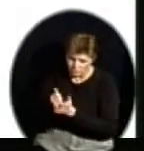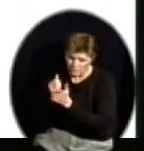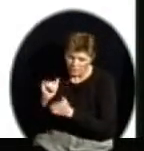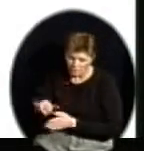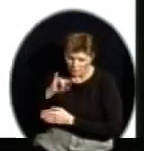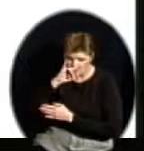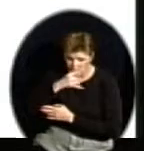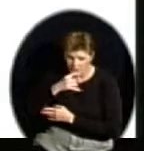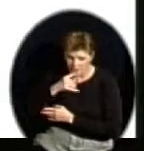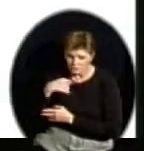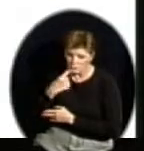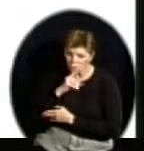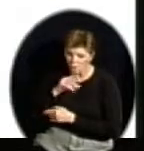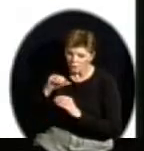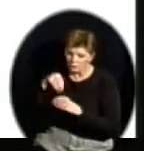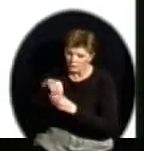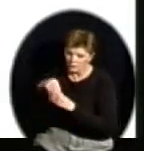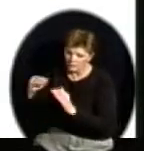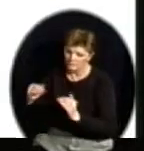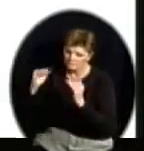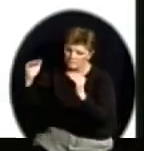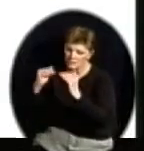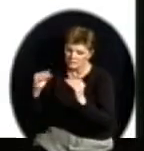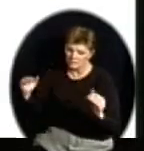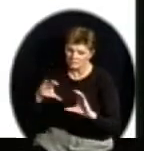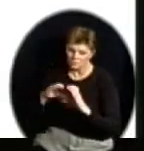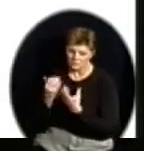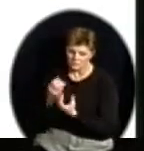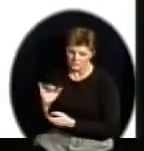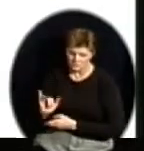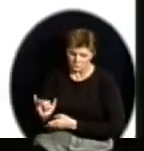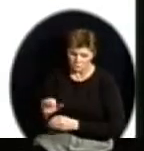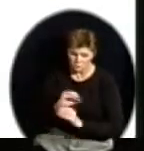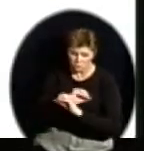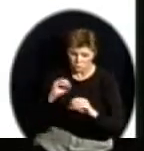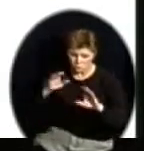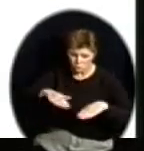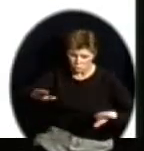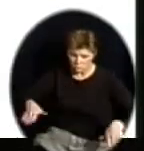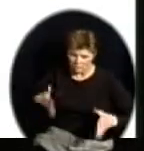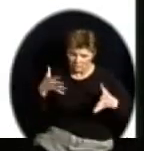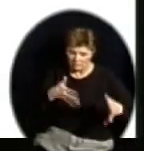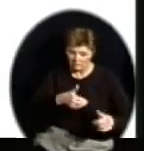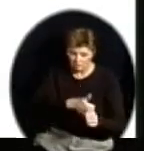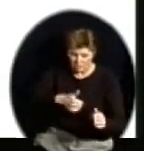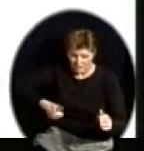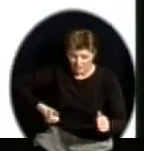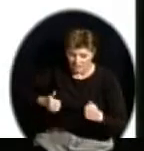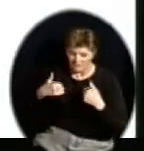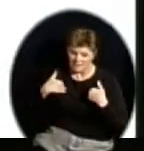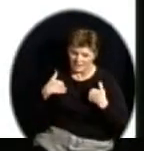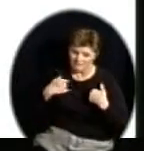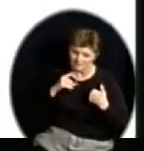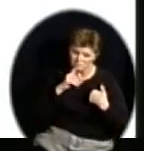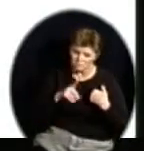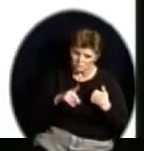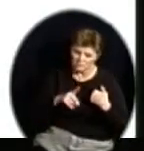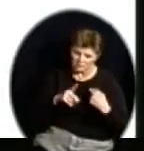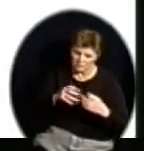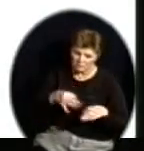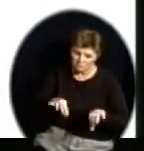add with one thing. We recognize that this No Child Left Behind in AYP has a great impact on students and adults,